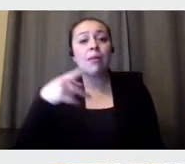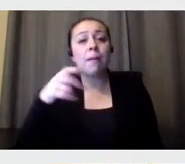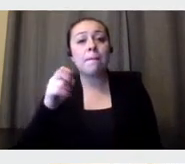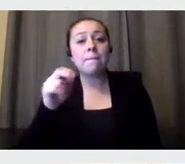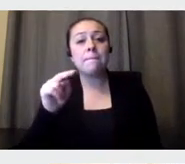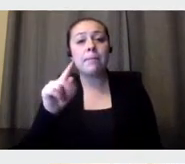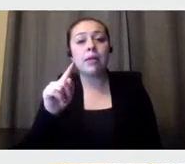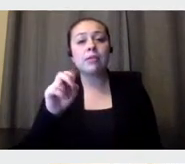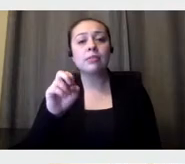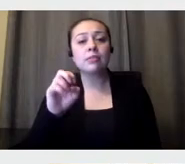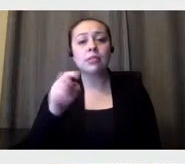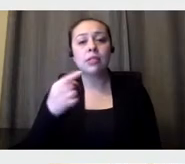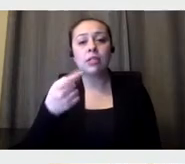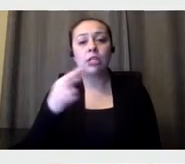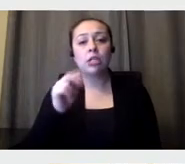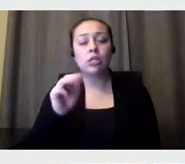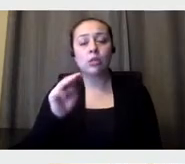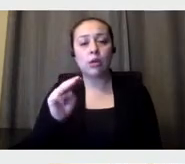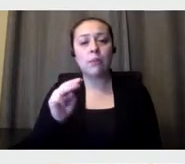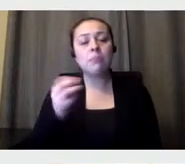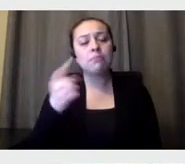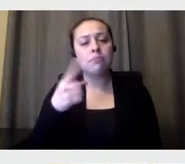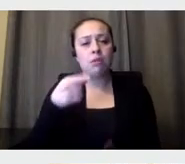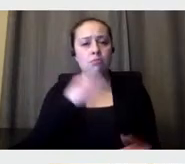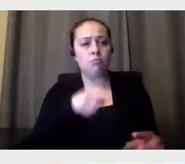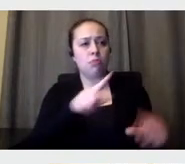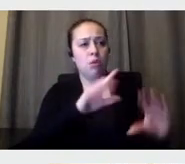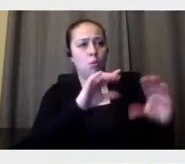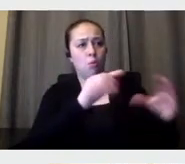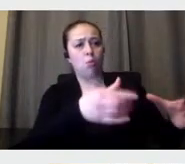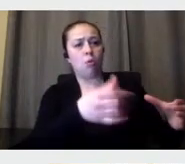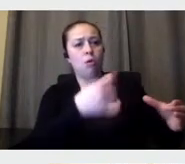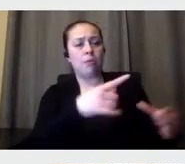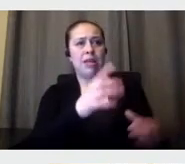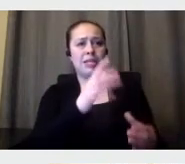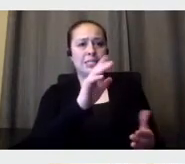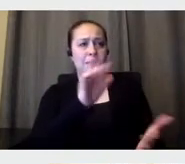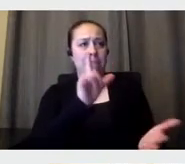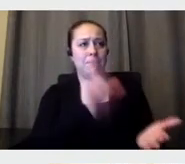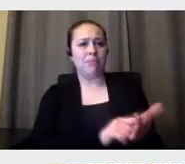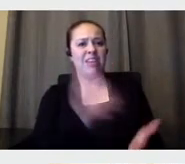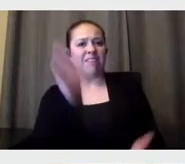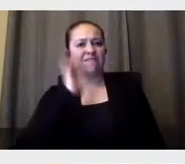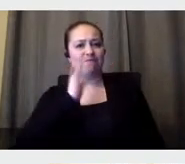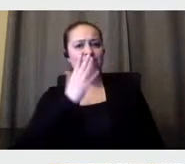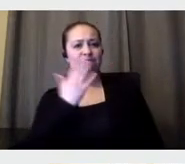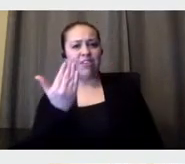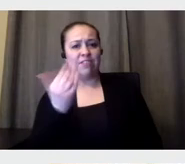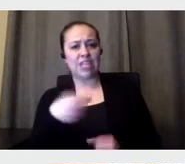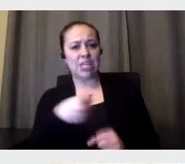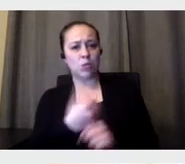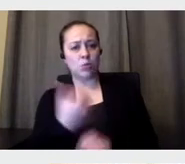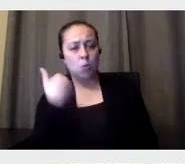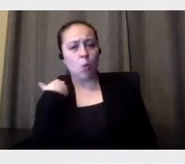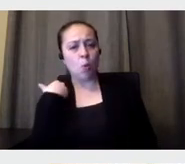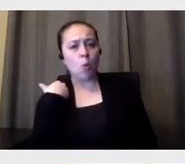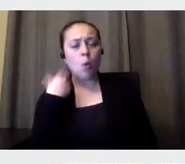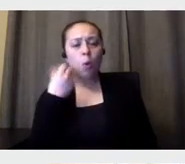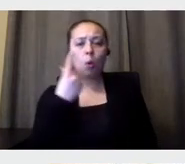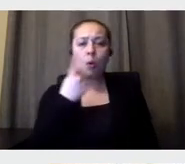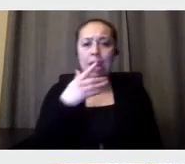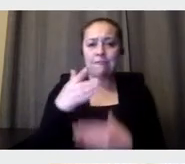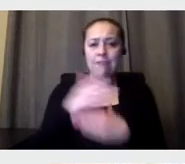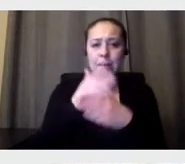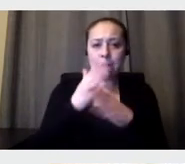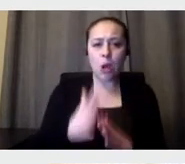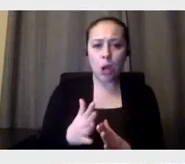these guys from imprenta us did it 15 years before. I'm talking about, uh, partners that have their own company, but